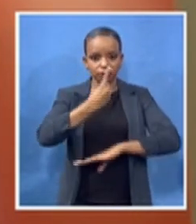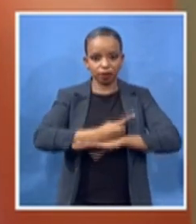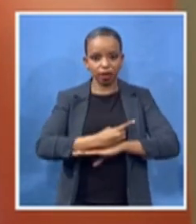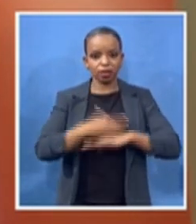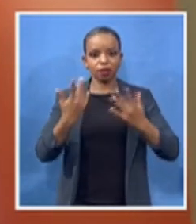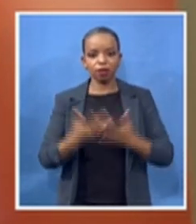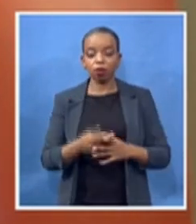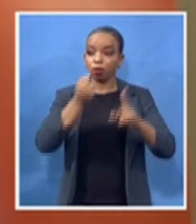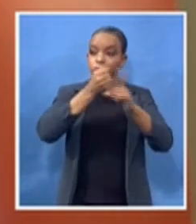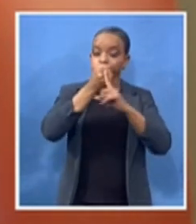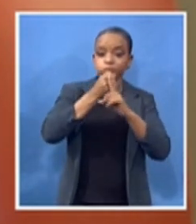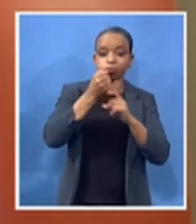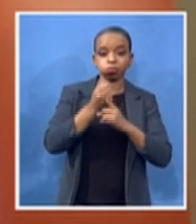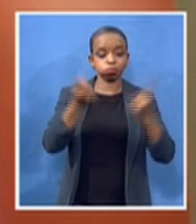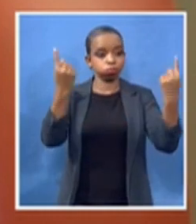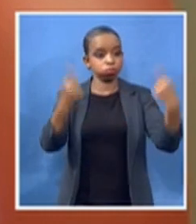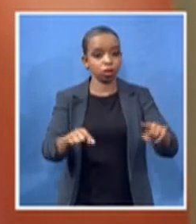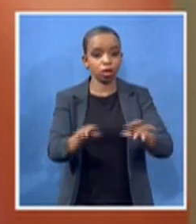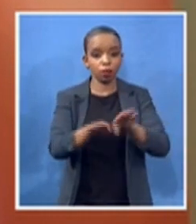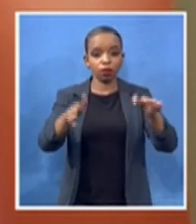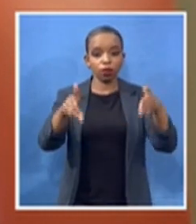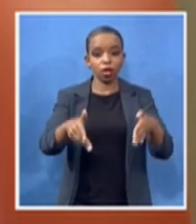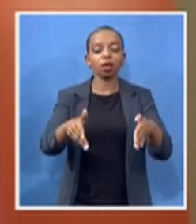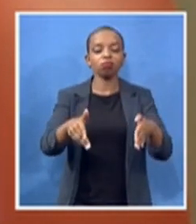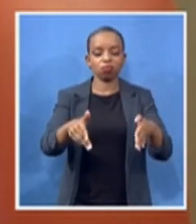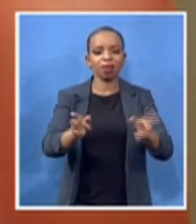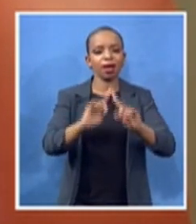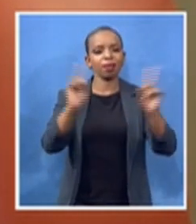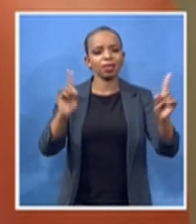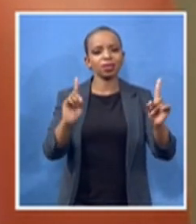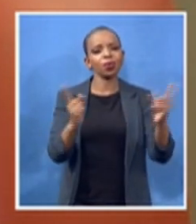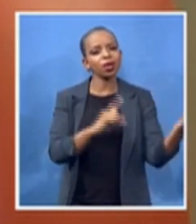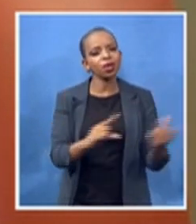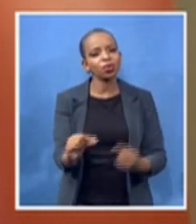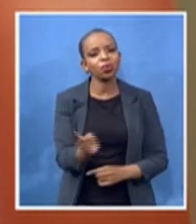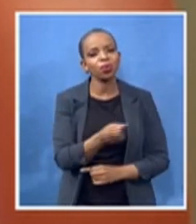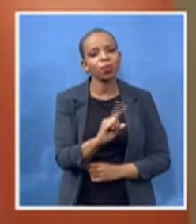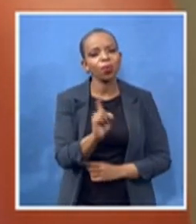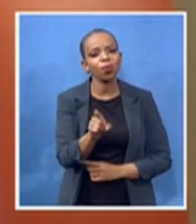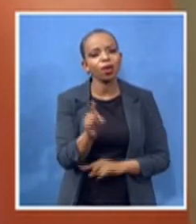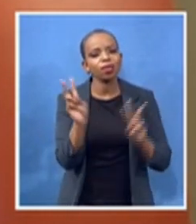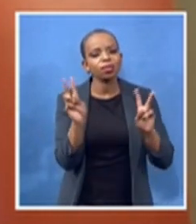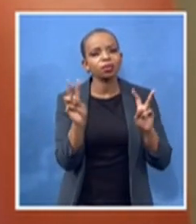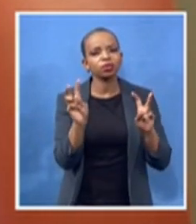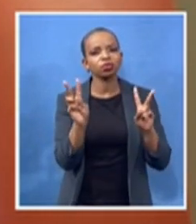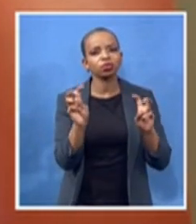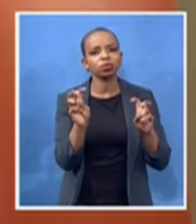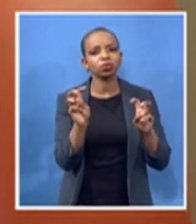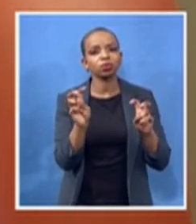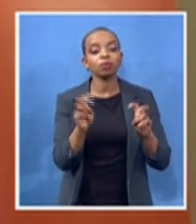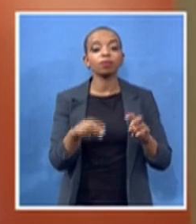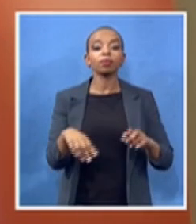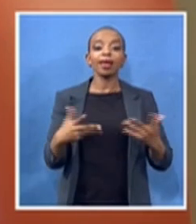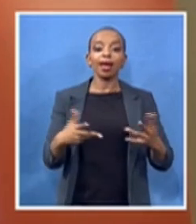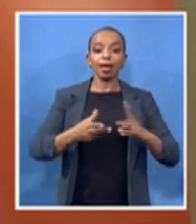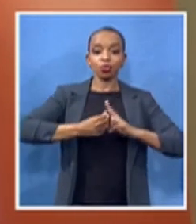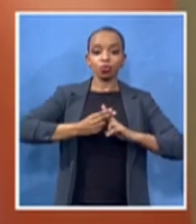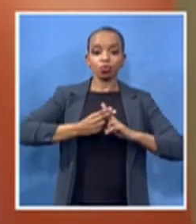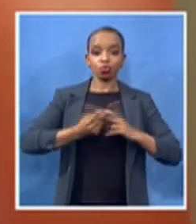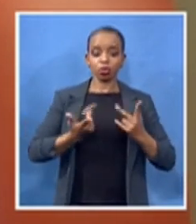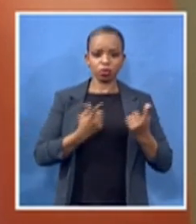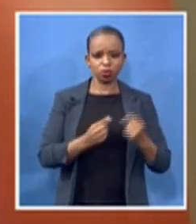this what are we going to do as trade unions as alliance partners as government